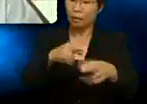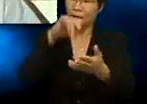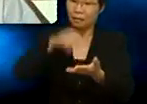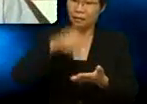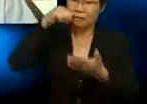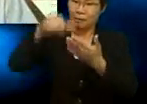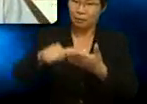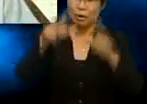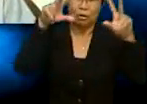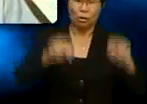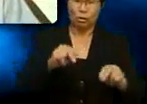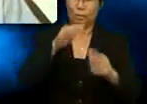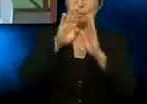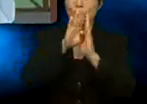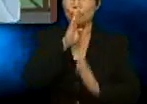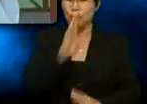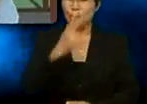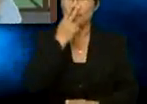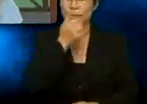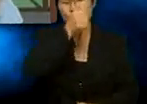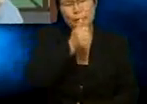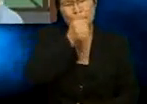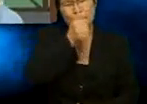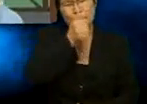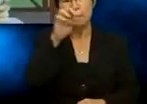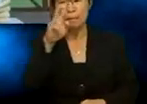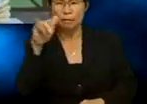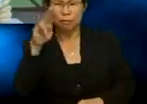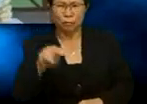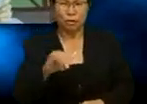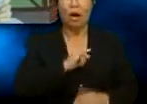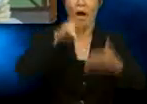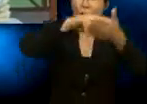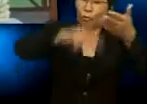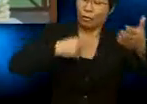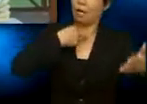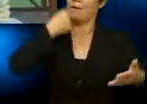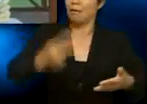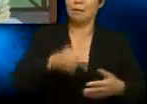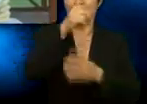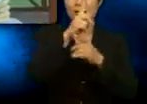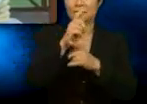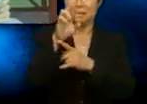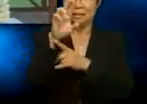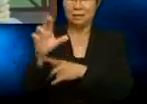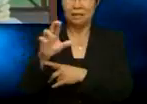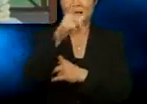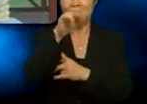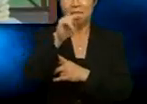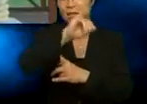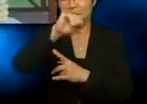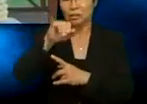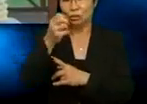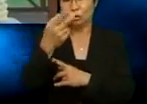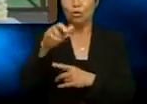patient, Marvin. I'll read it aloud. Dear Miss Lina Johari, We refer to your letter